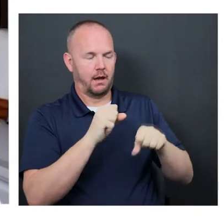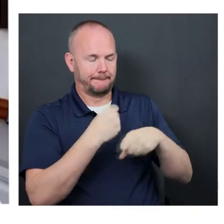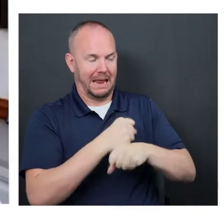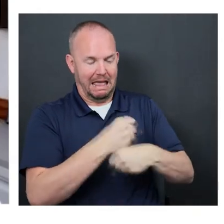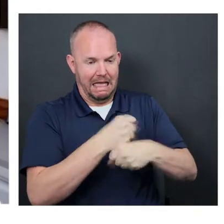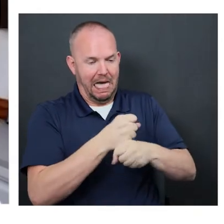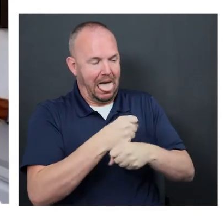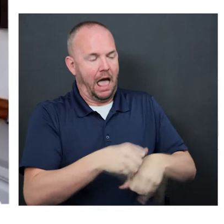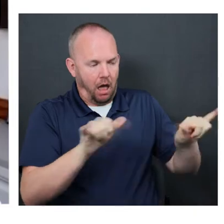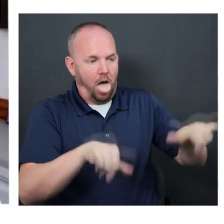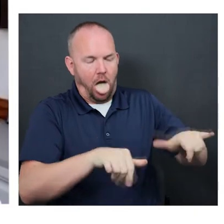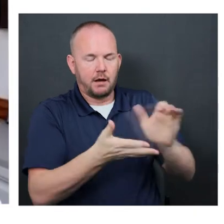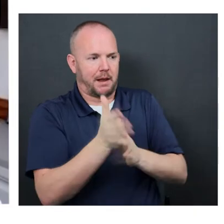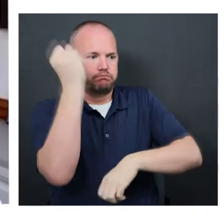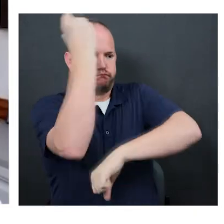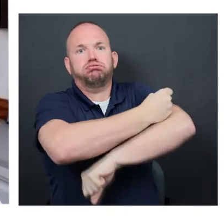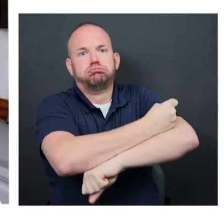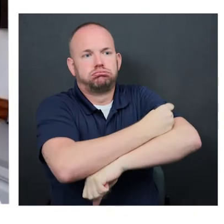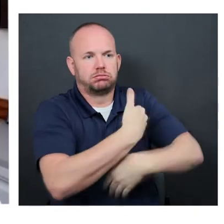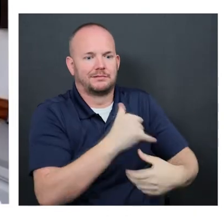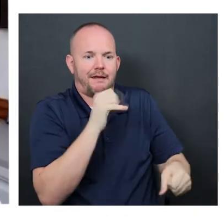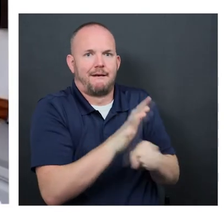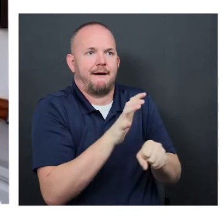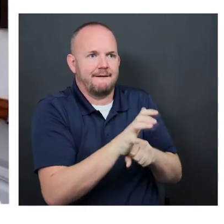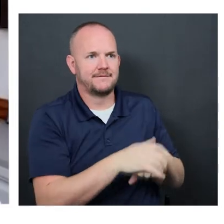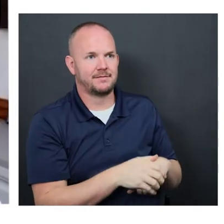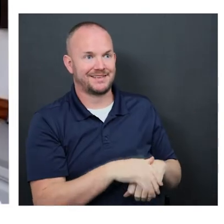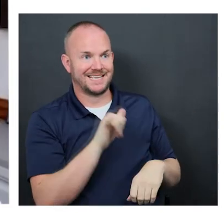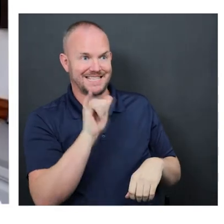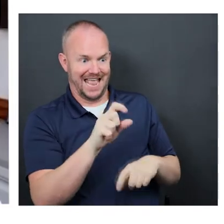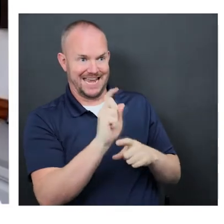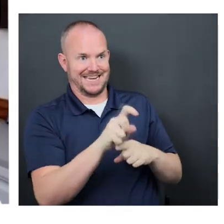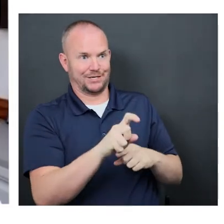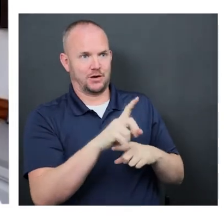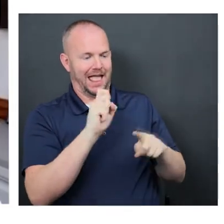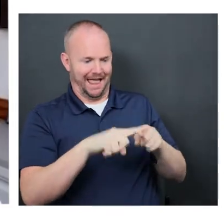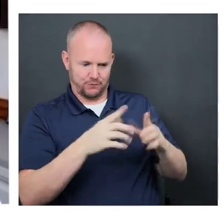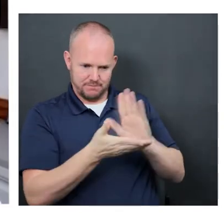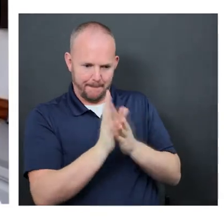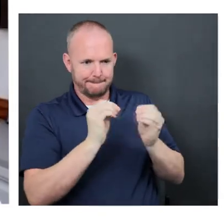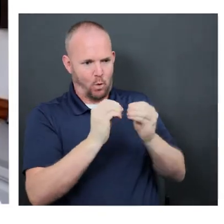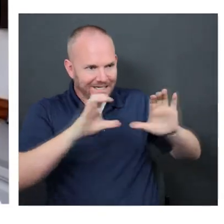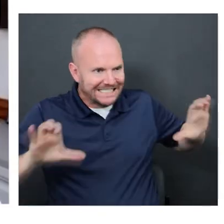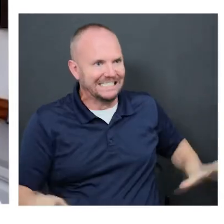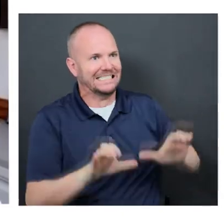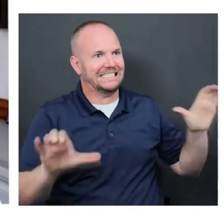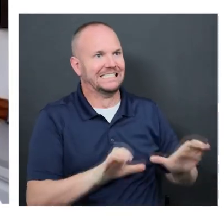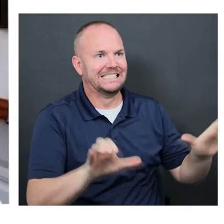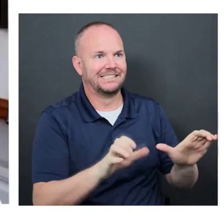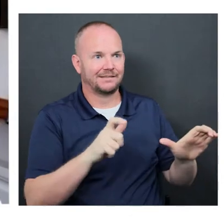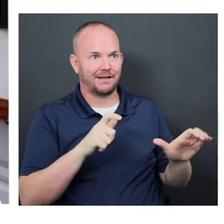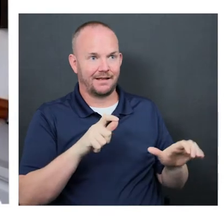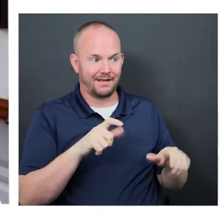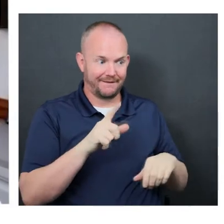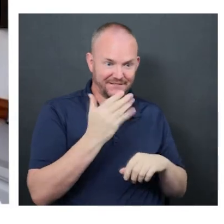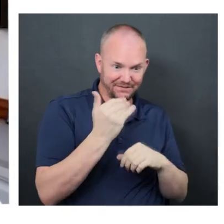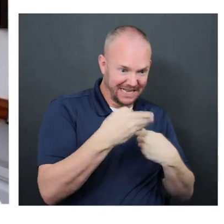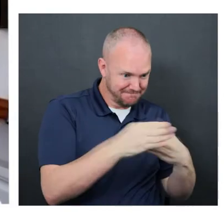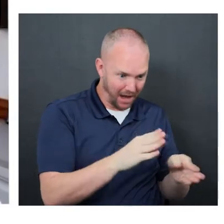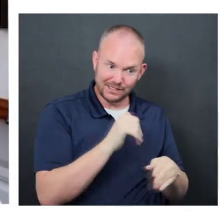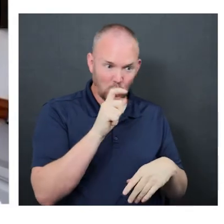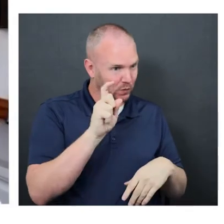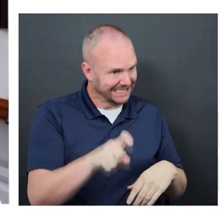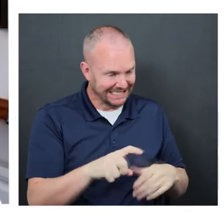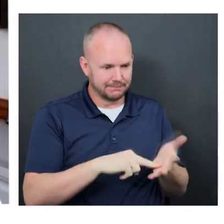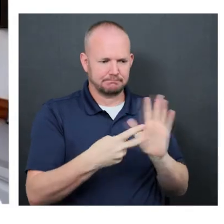same thing. Right. So immediately upon assessing a need, you just have to act on it. Even if you end up with 15 boxes that you don't